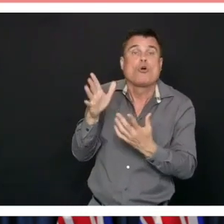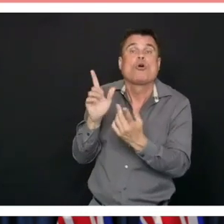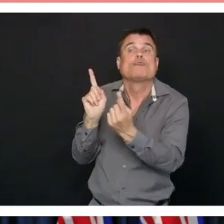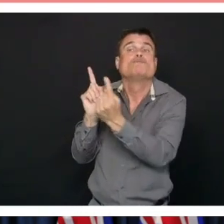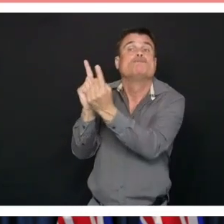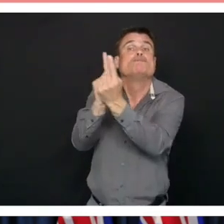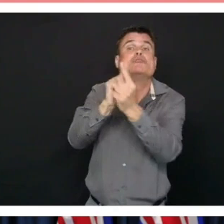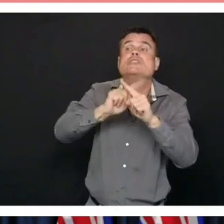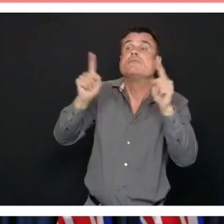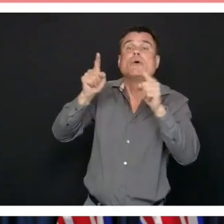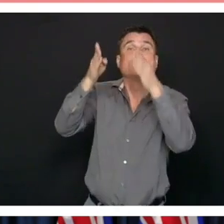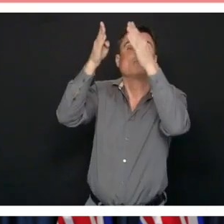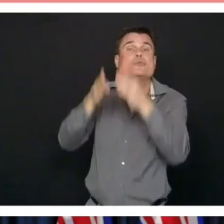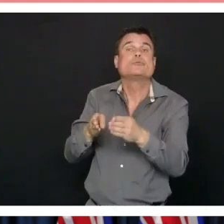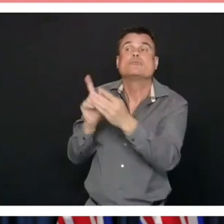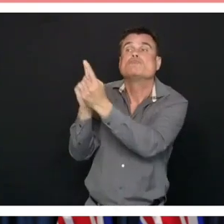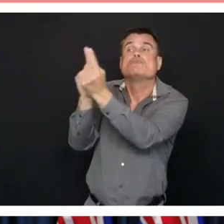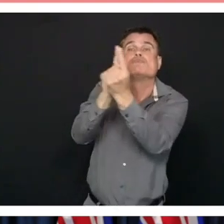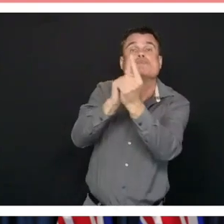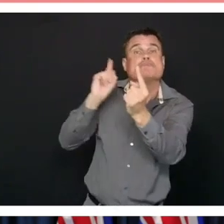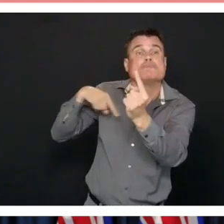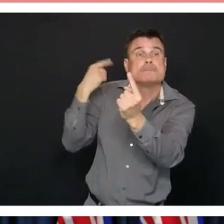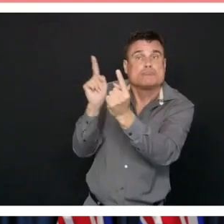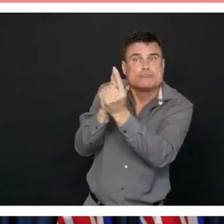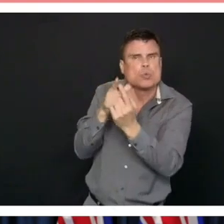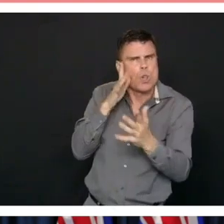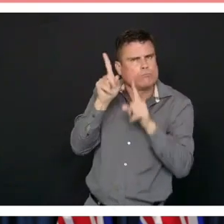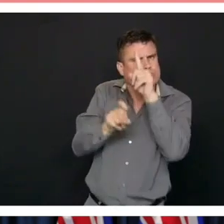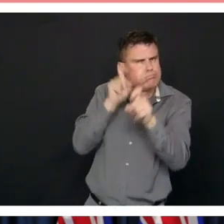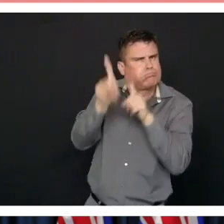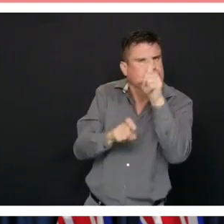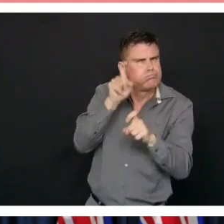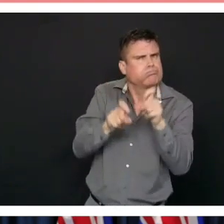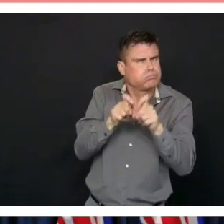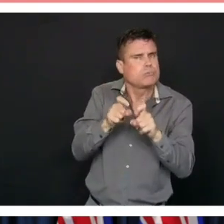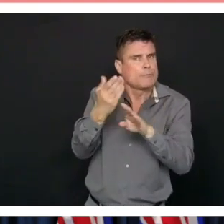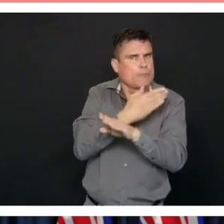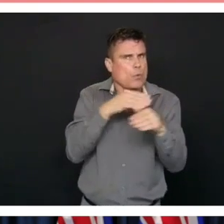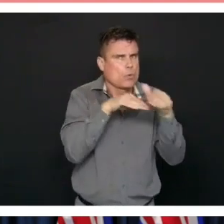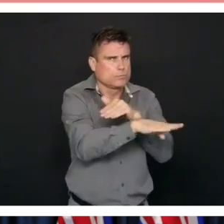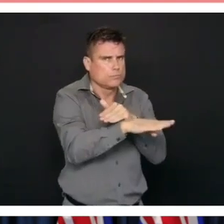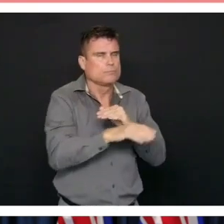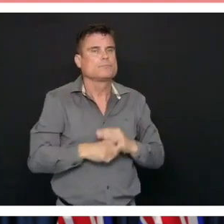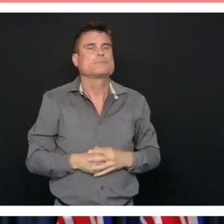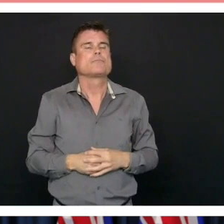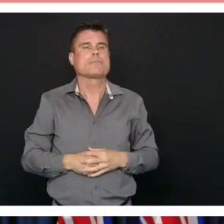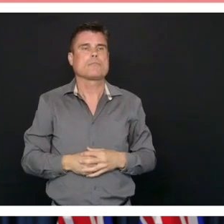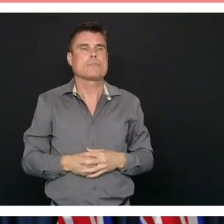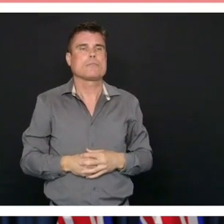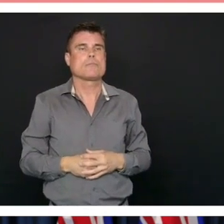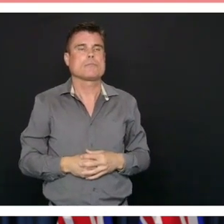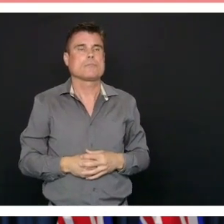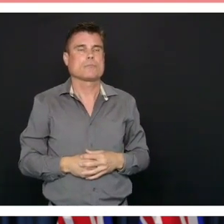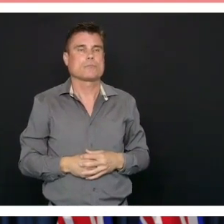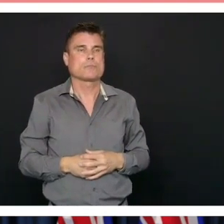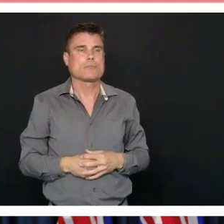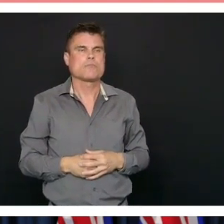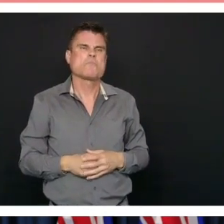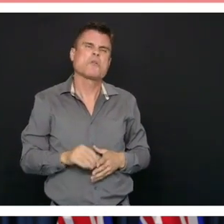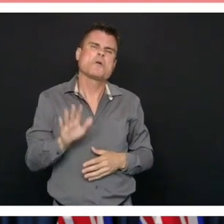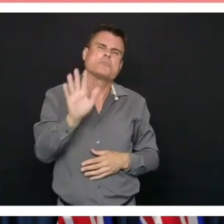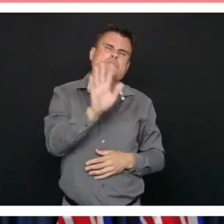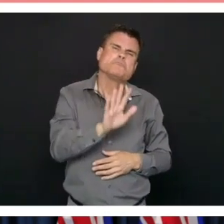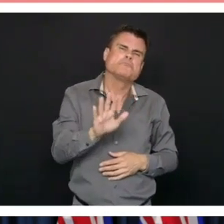have surgery scheduled. And then we will be having a detailed screening protocol for everybody at that